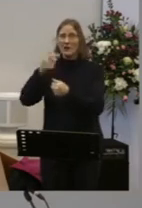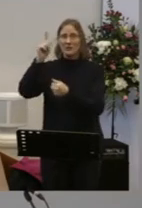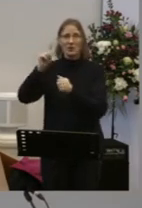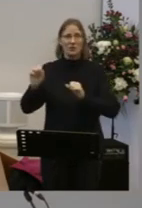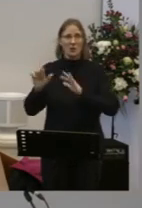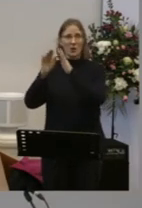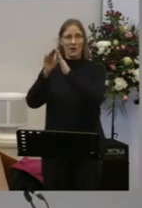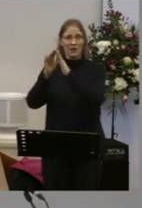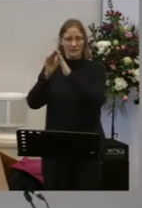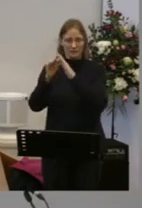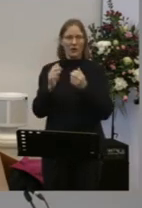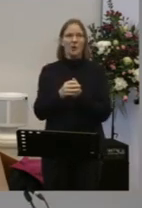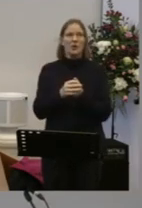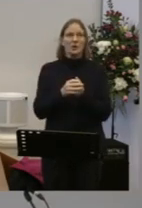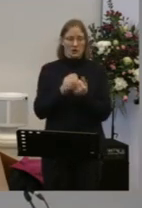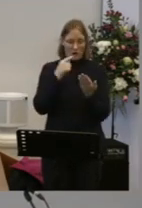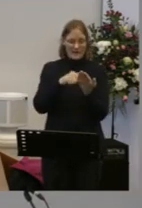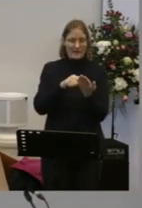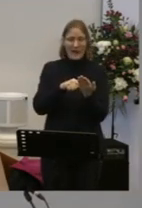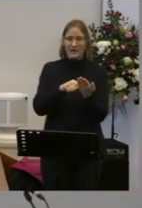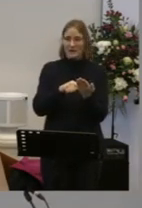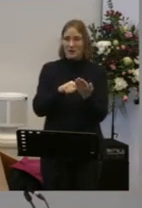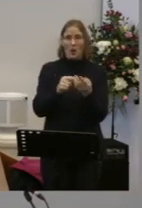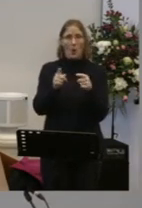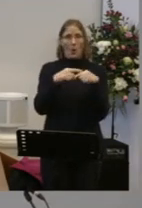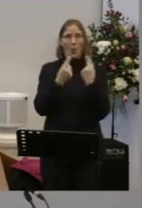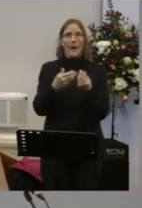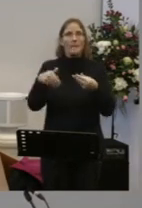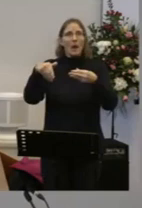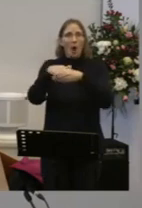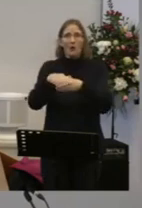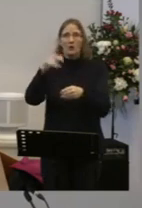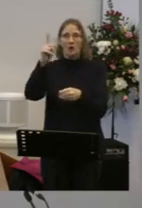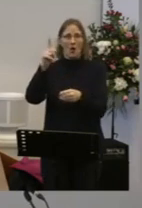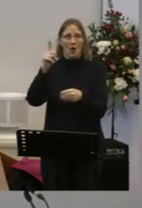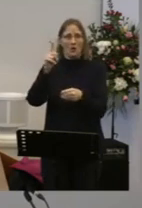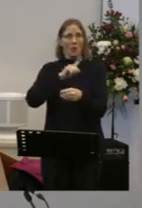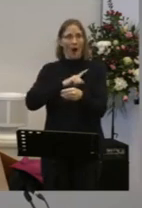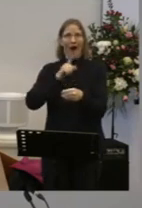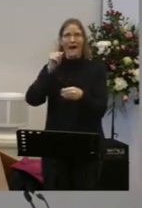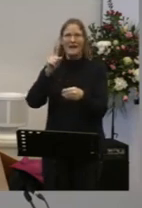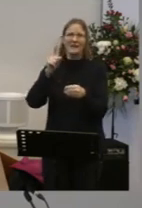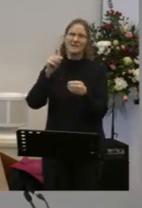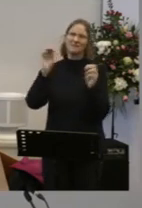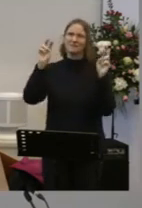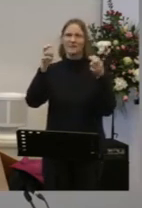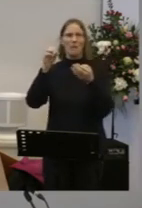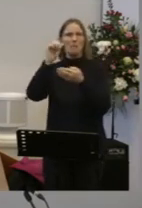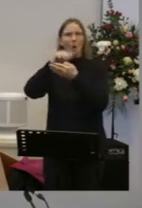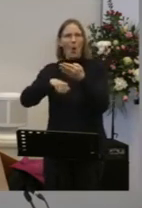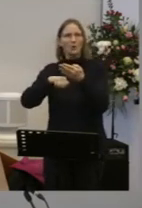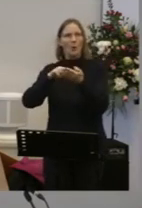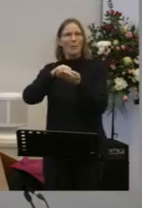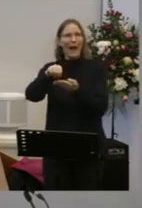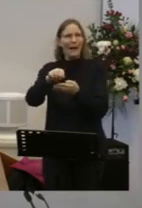possession Remember He has bought us He has redeemed us We are God's possession It reminds me of this verse Do